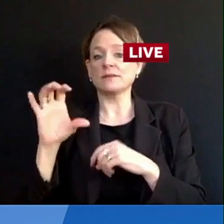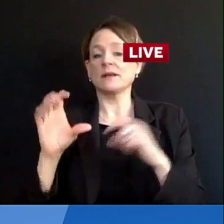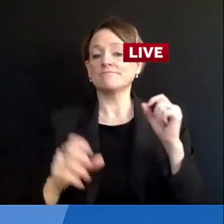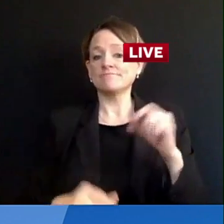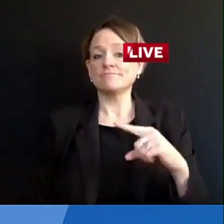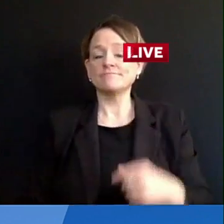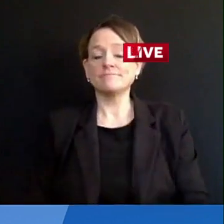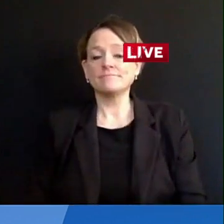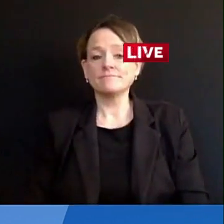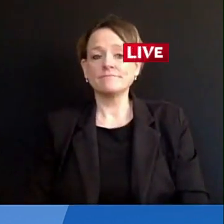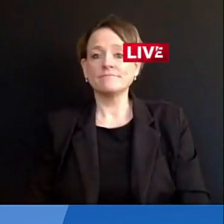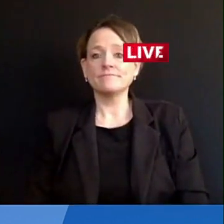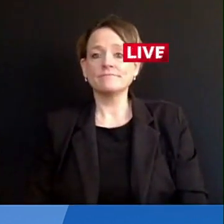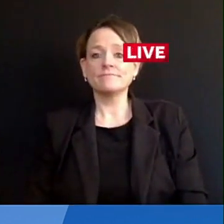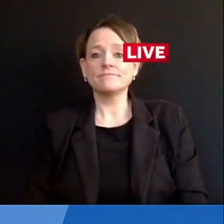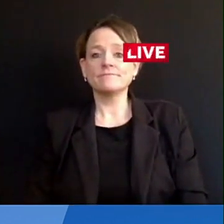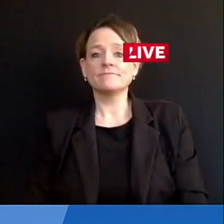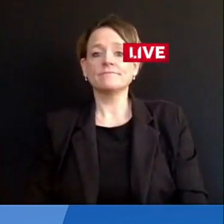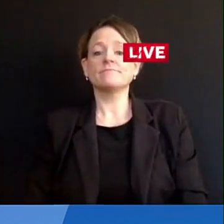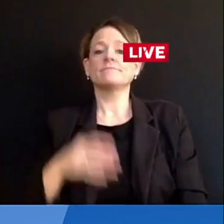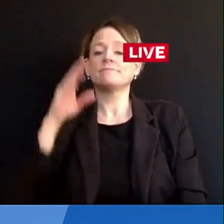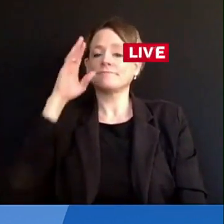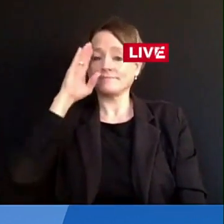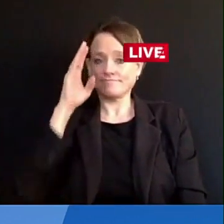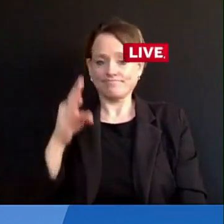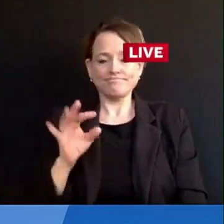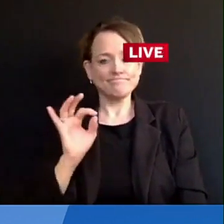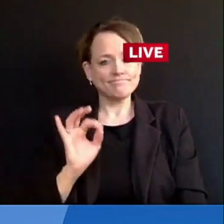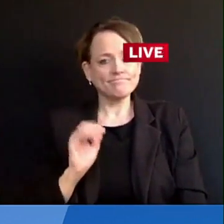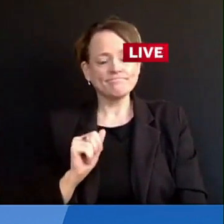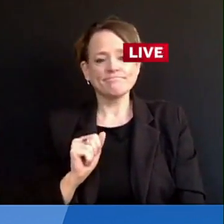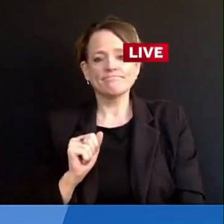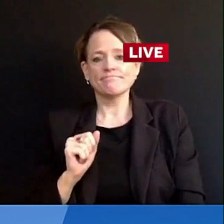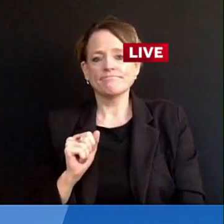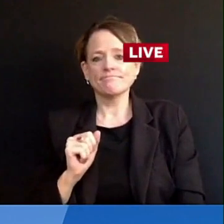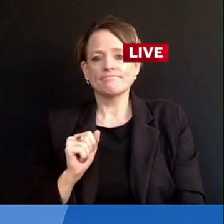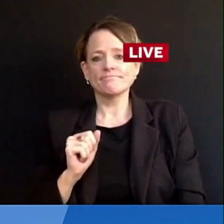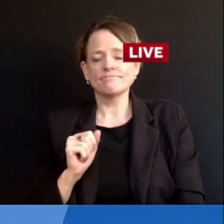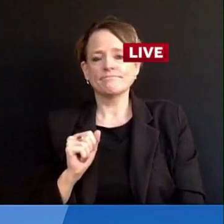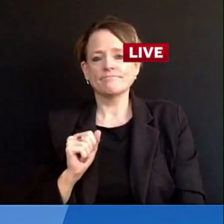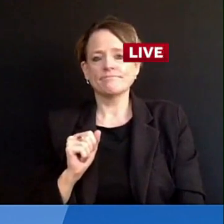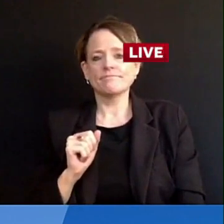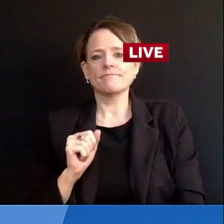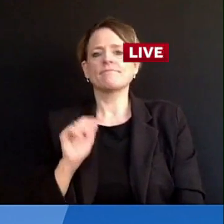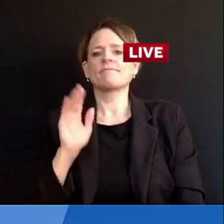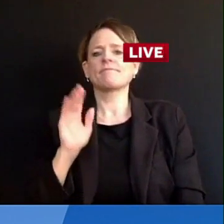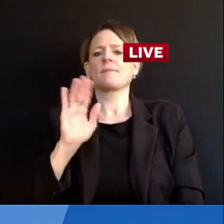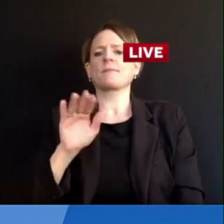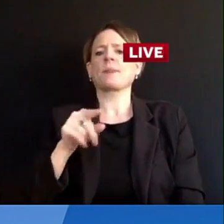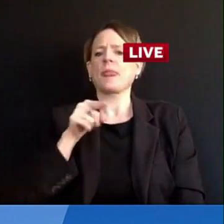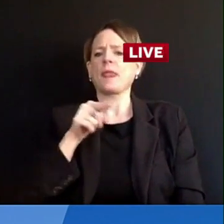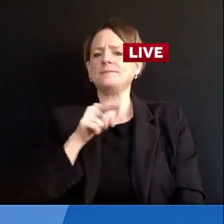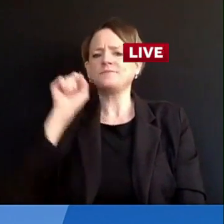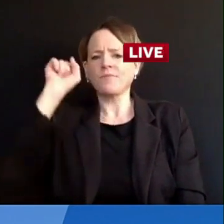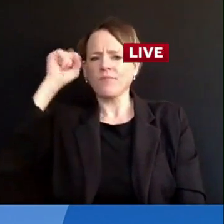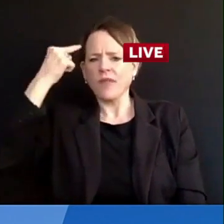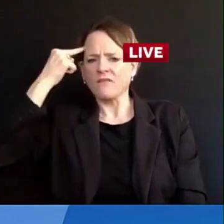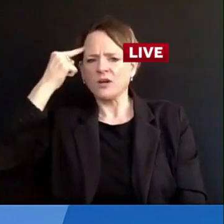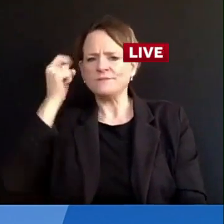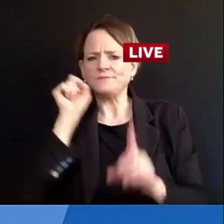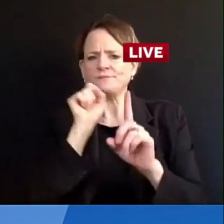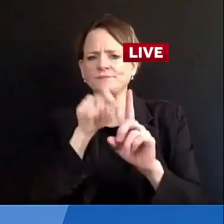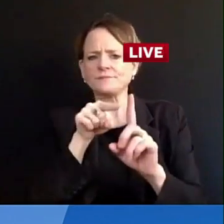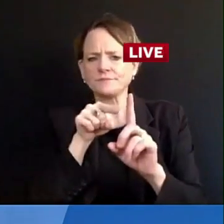Hi. Thanks for taking the question. I was wondering, Governor, if you could update us on any conversations you might be having with legislative Republicans.